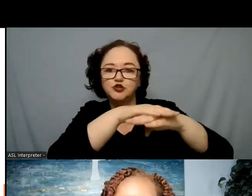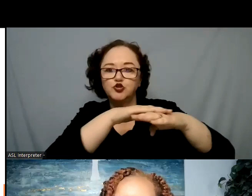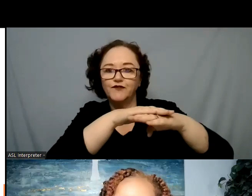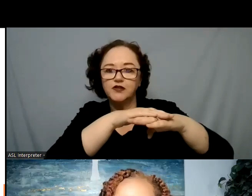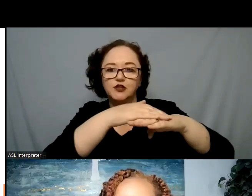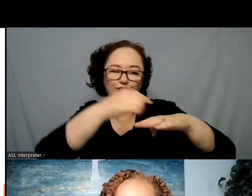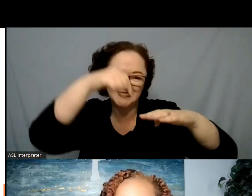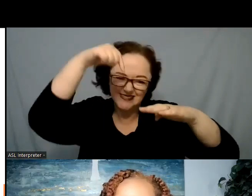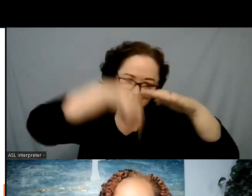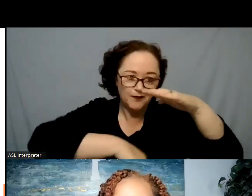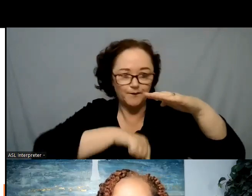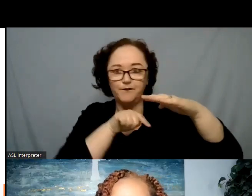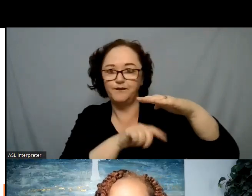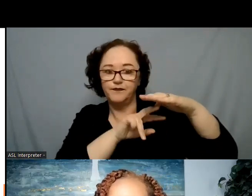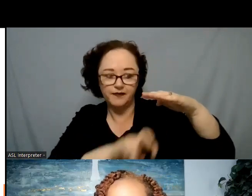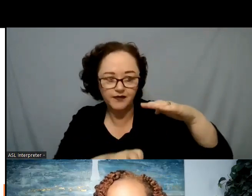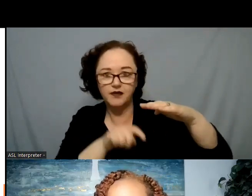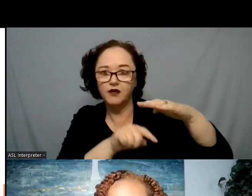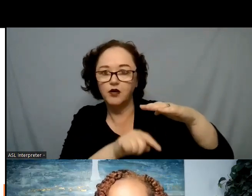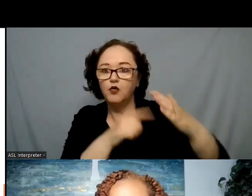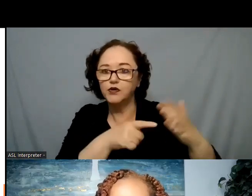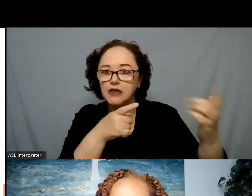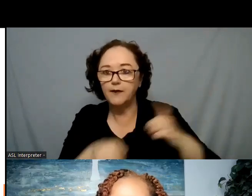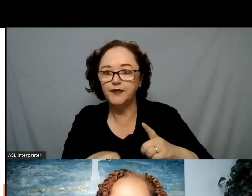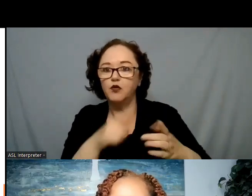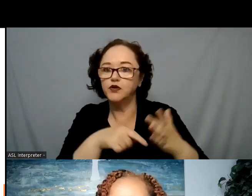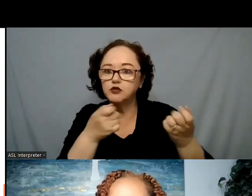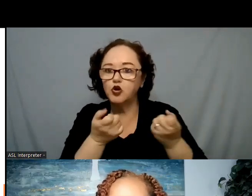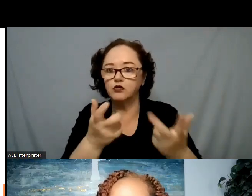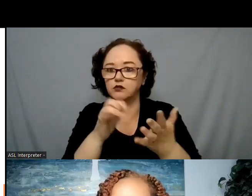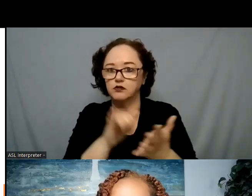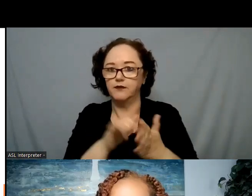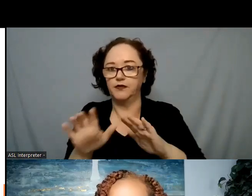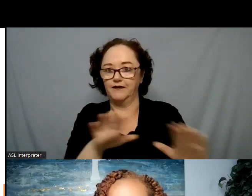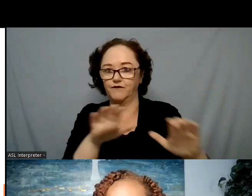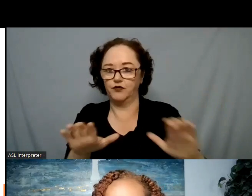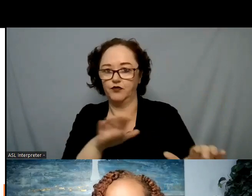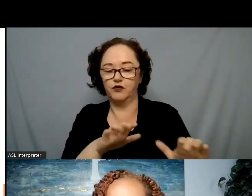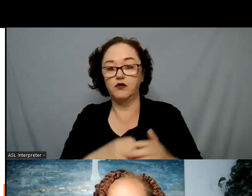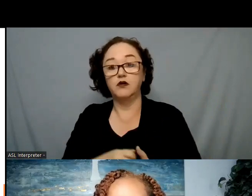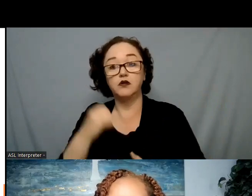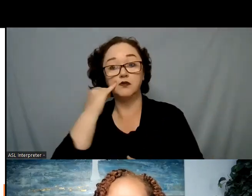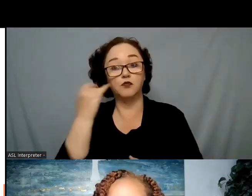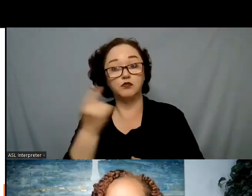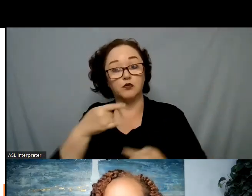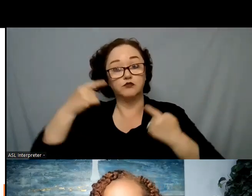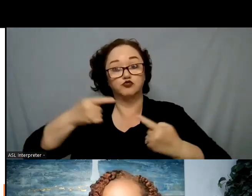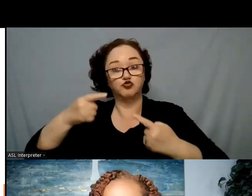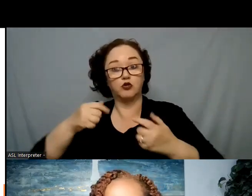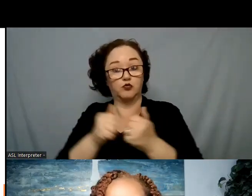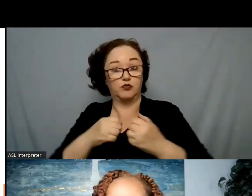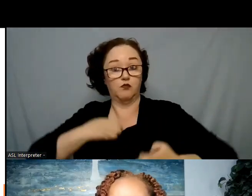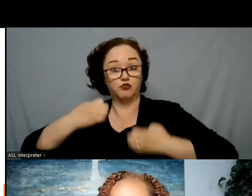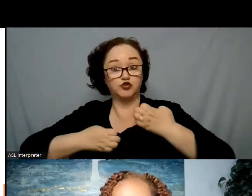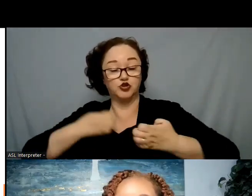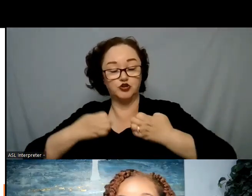what's happening but it does just help me understand because somebody that's struggling emotionally that is very different